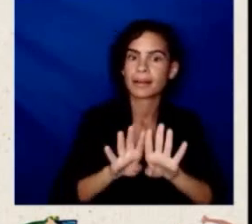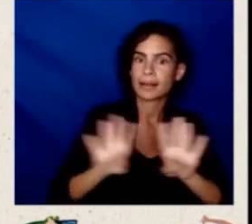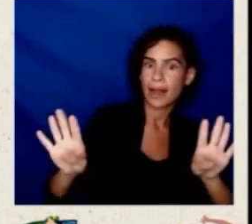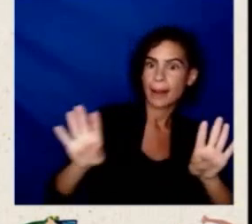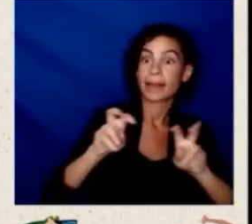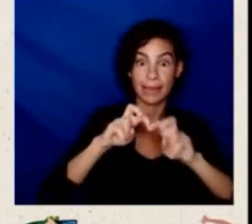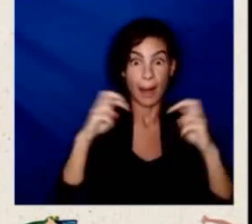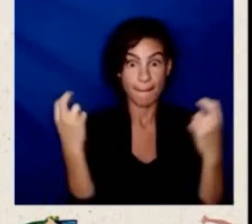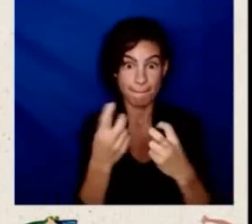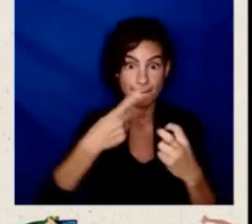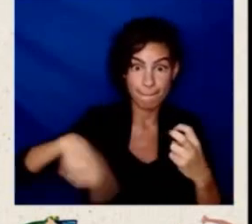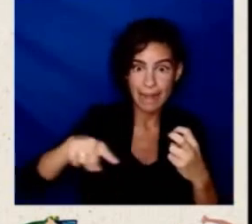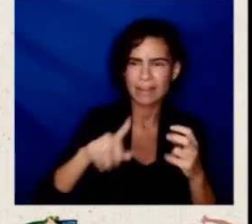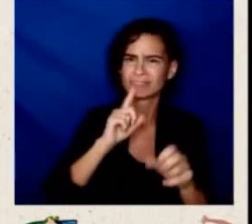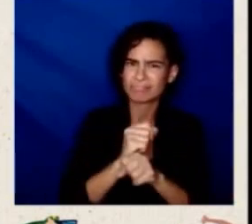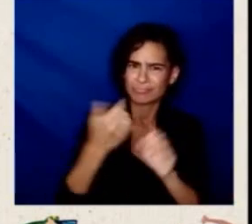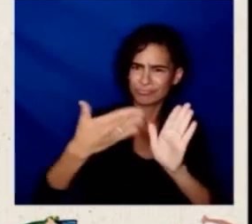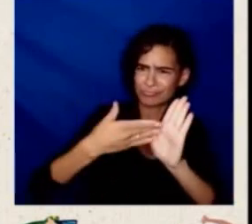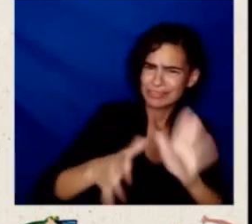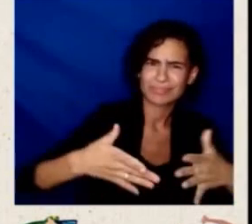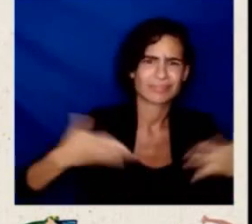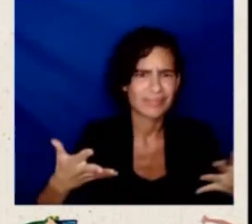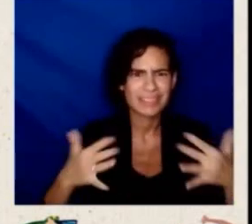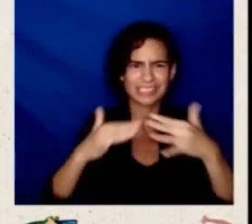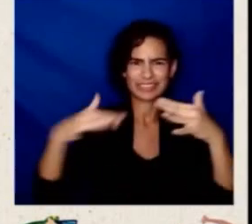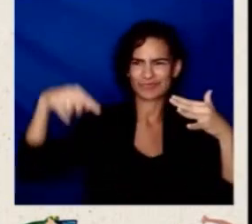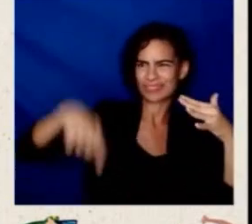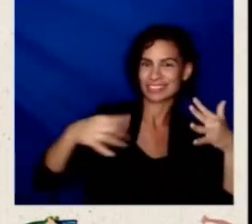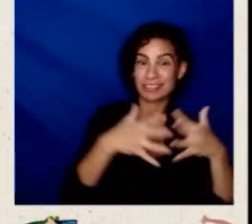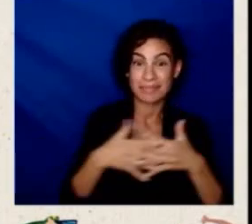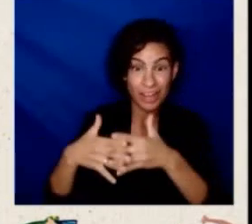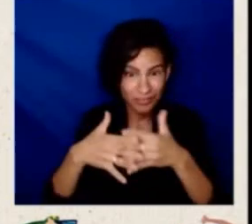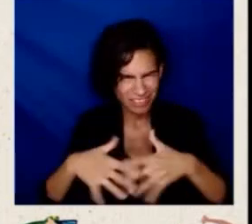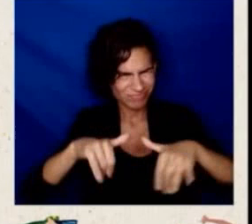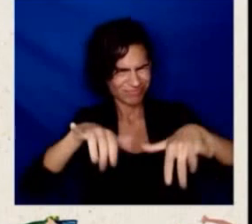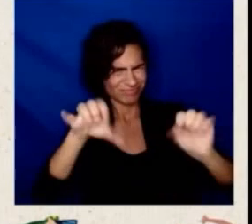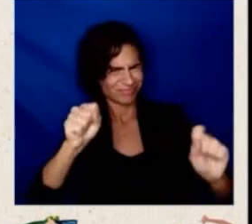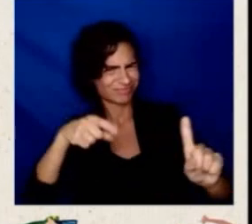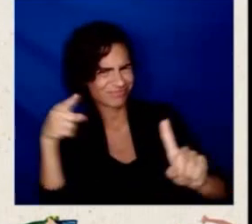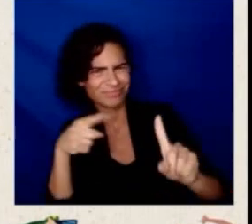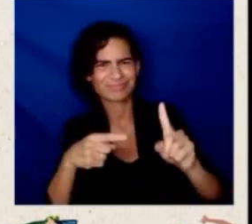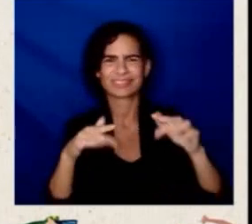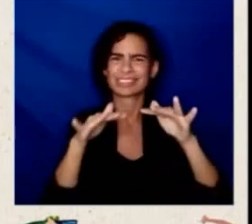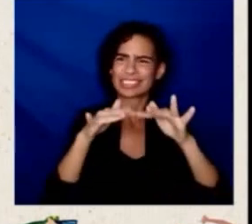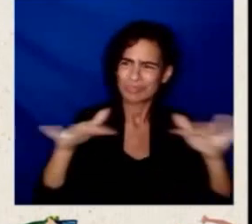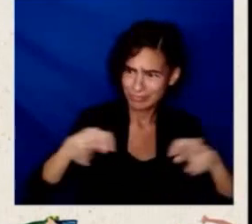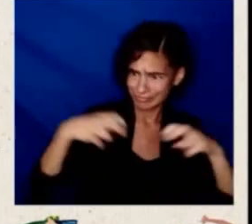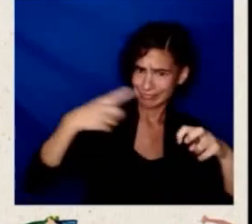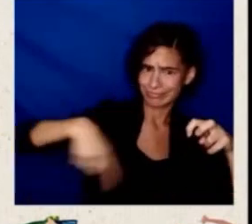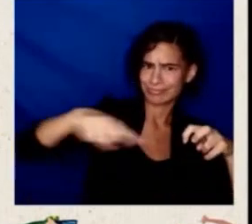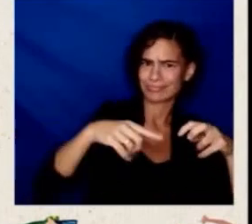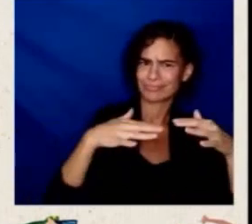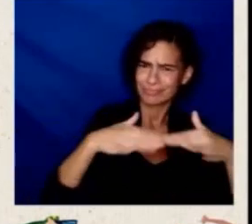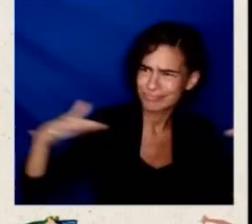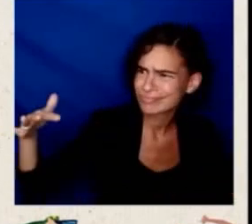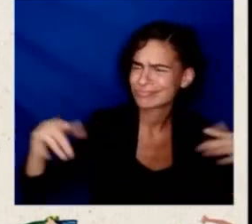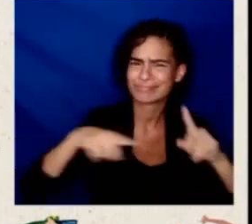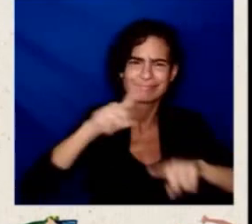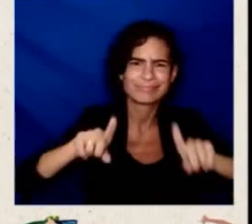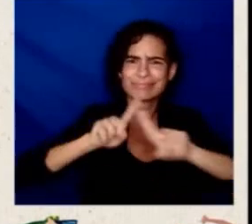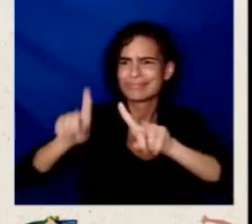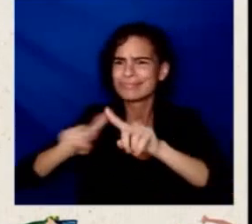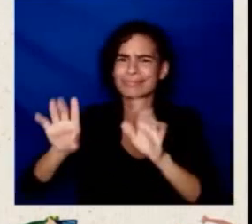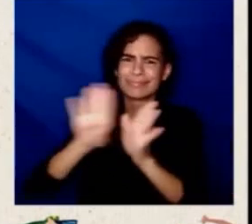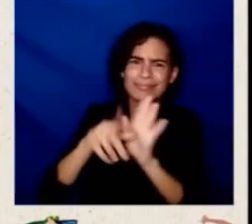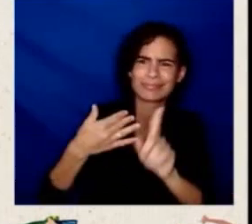look like the country, to reflect the country, and it certainly does. We're very proud of our historic cabinet. That includes four